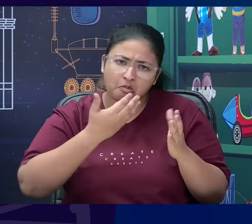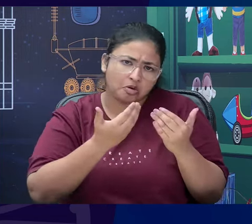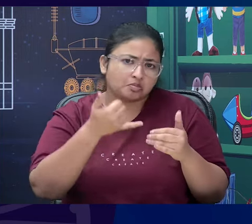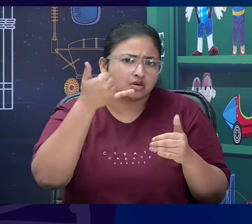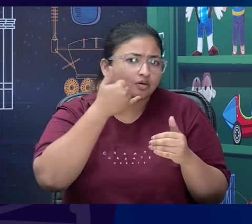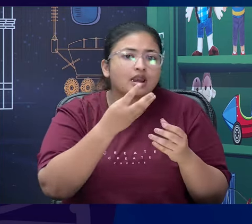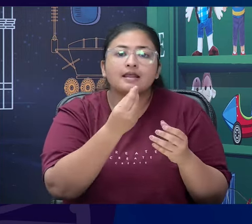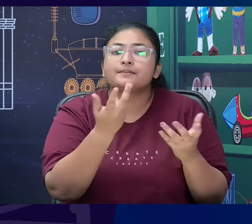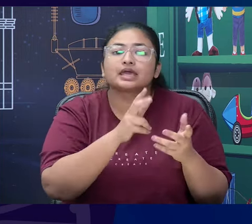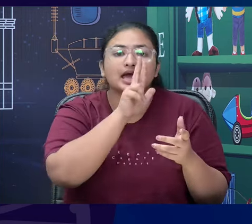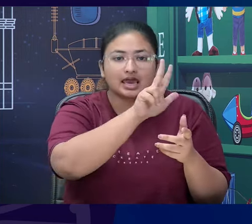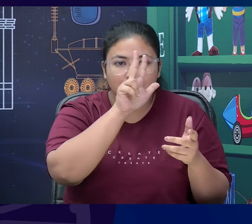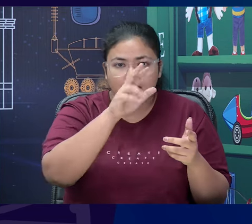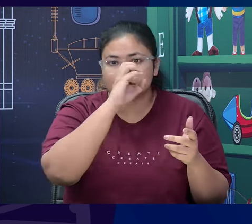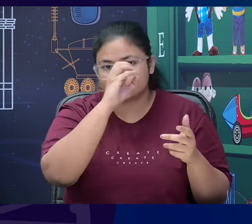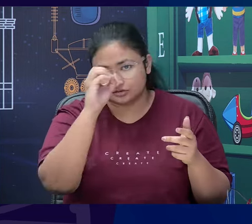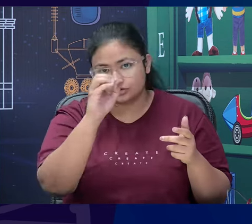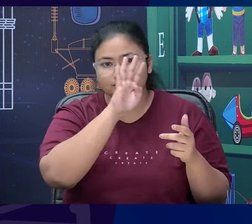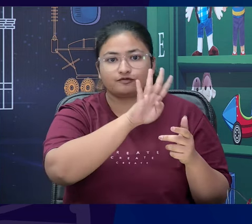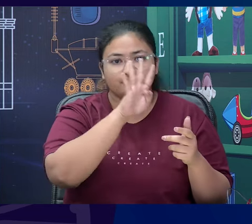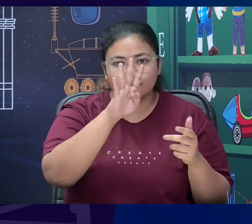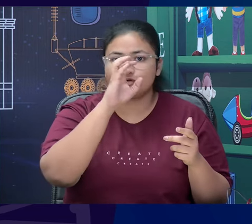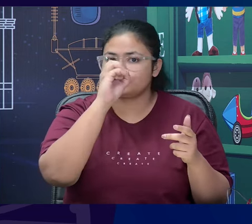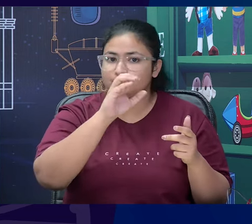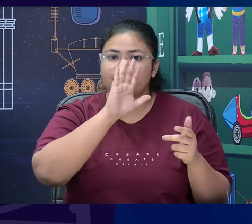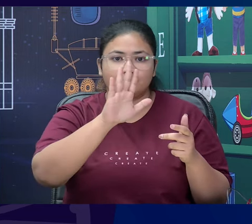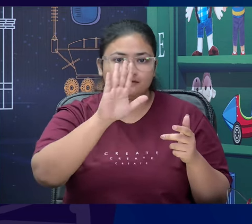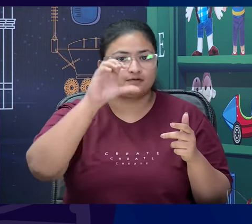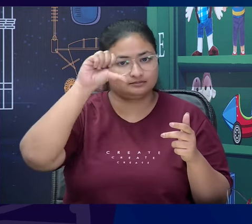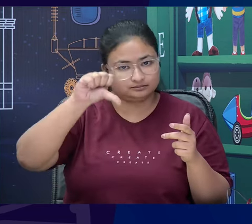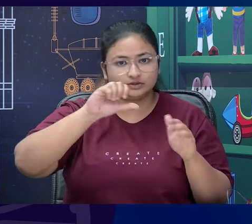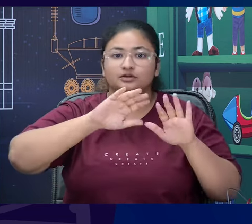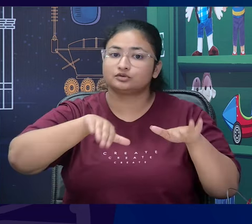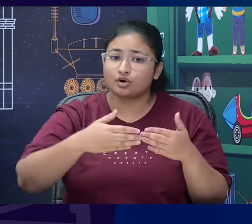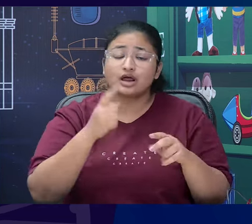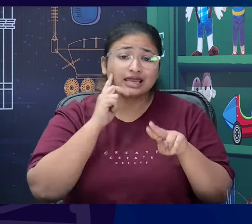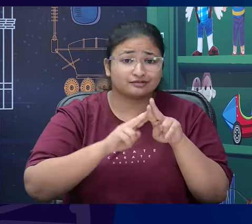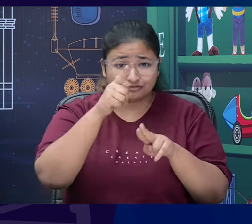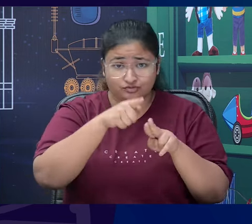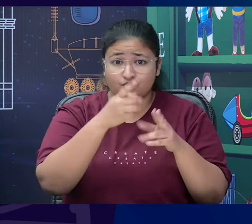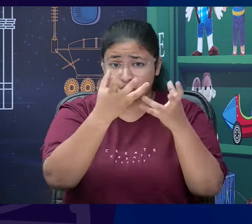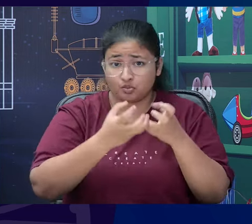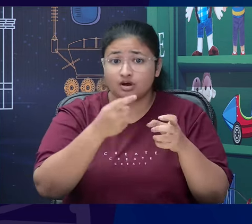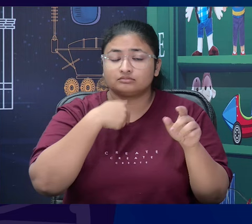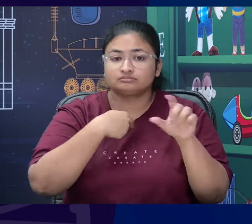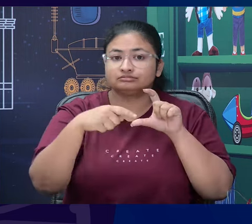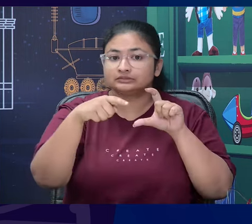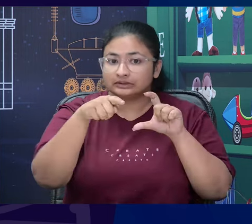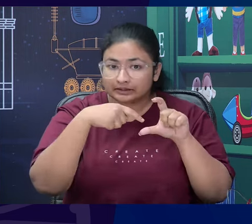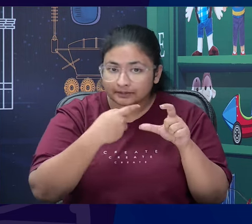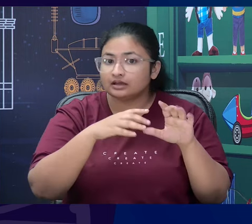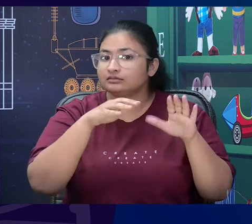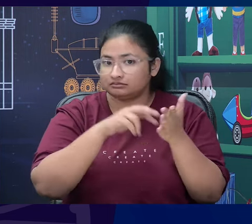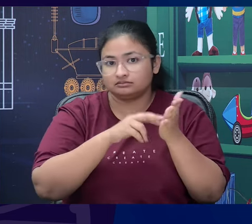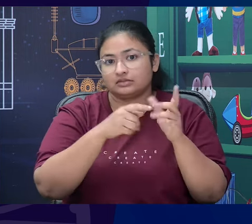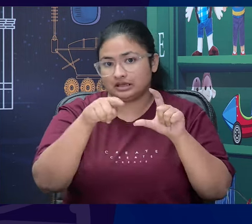that is 8800440559 and if you want to reach out through us with the help of the